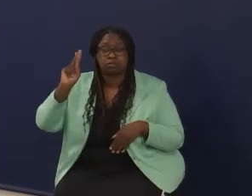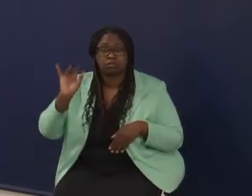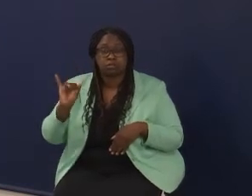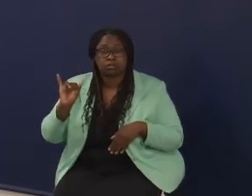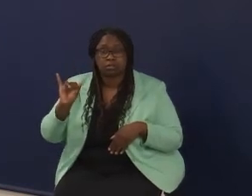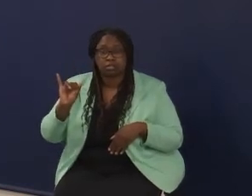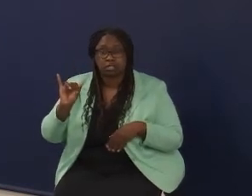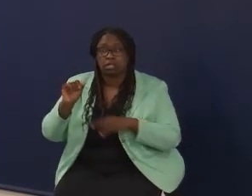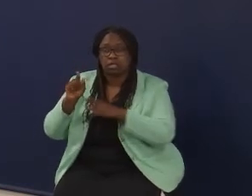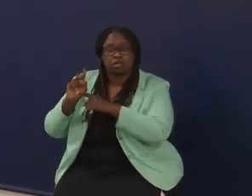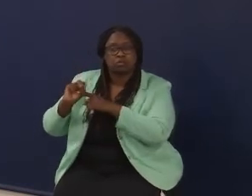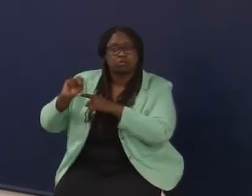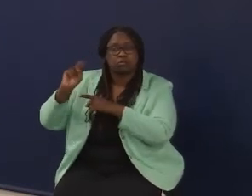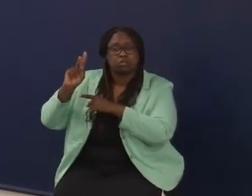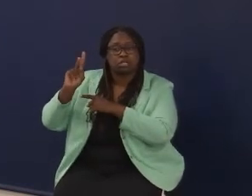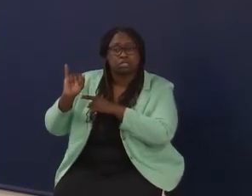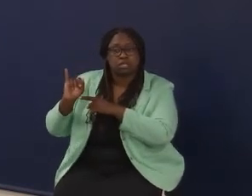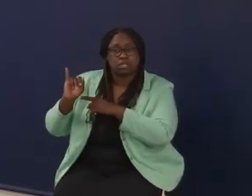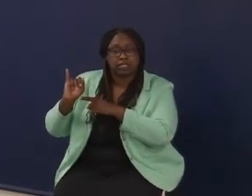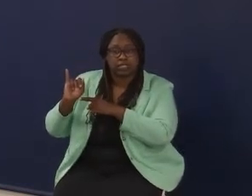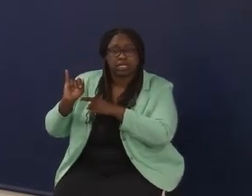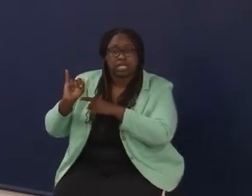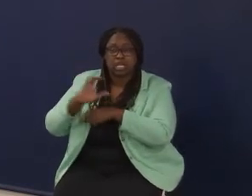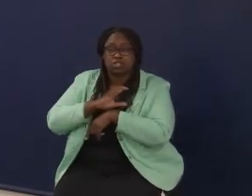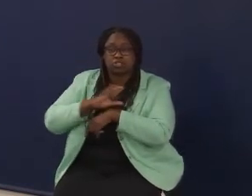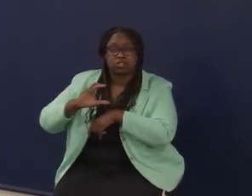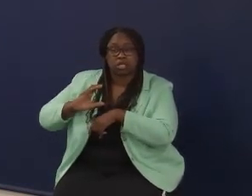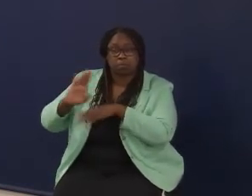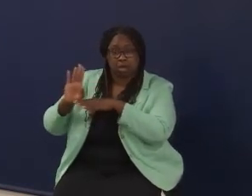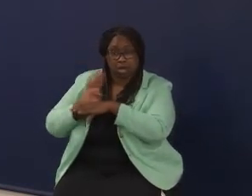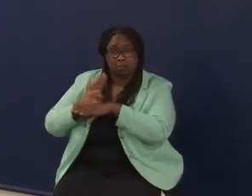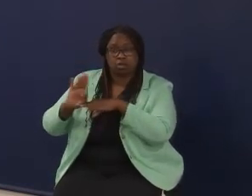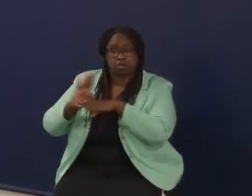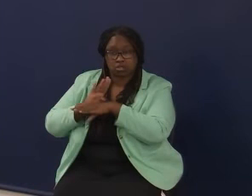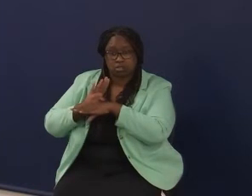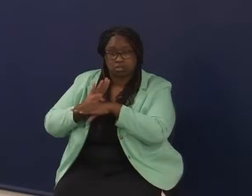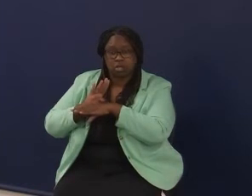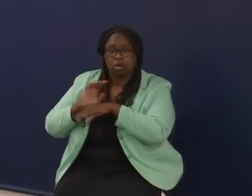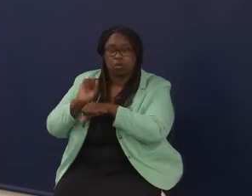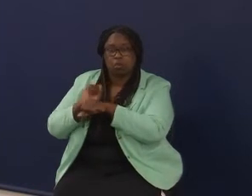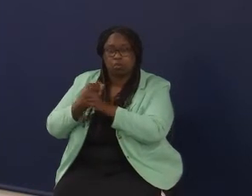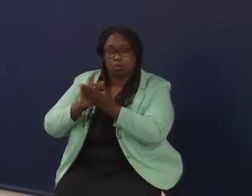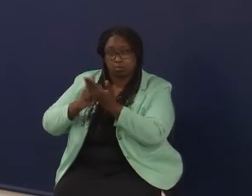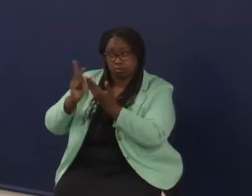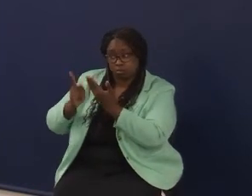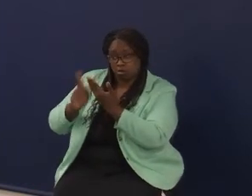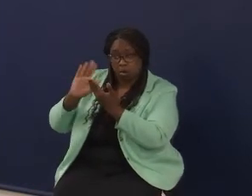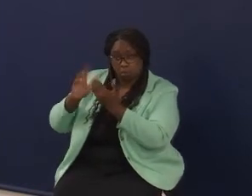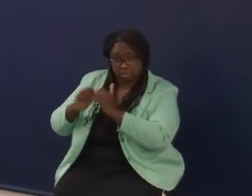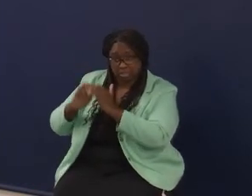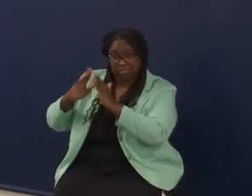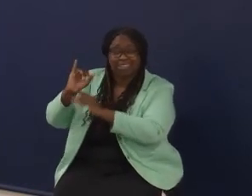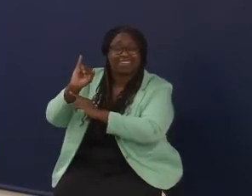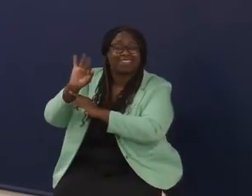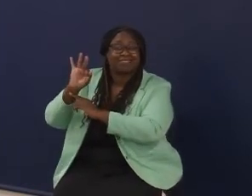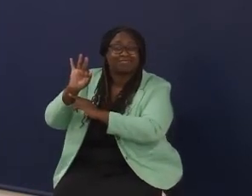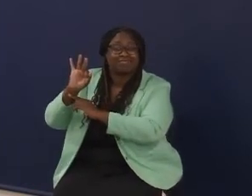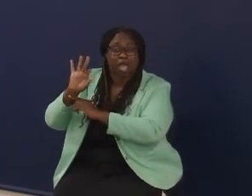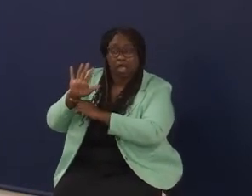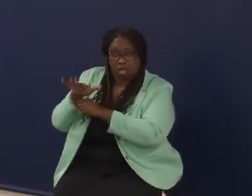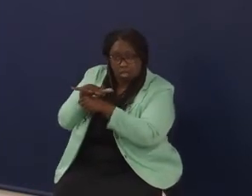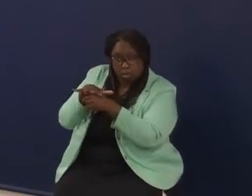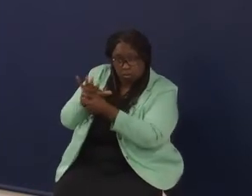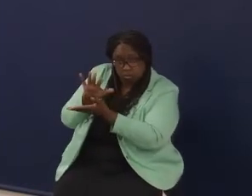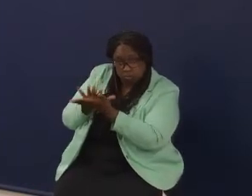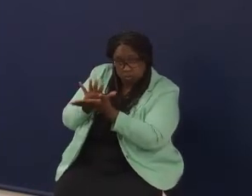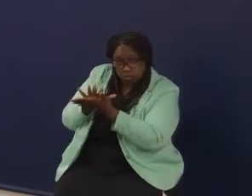they will get a Northern Kentucky Chamber of Commerce Work Essential Skills Program if they can demonstrate from their local